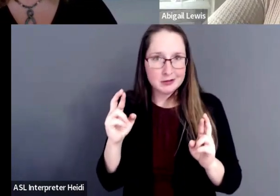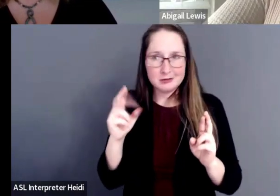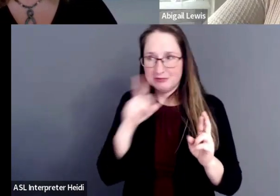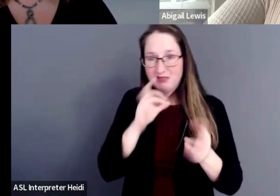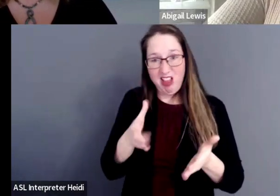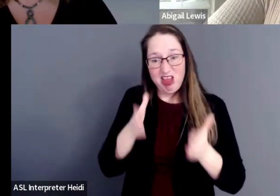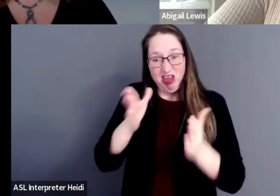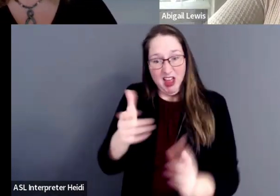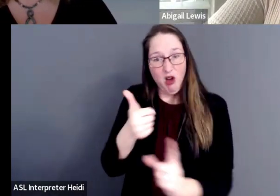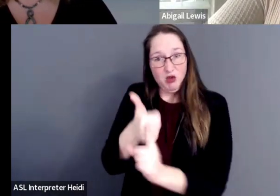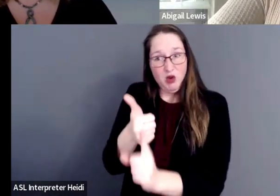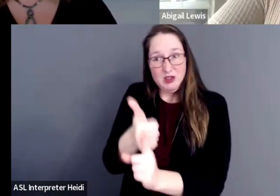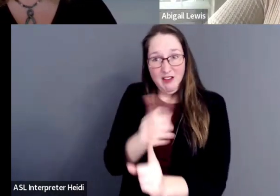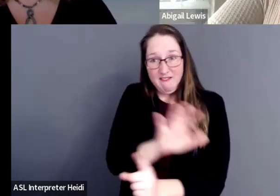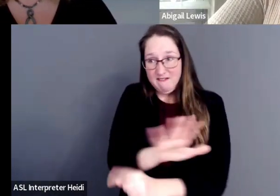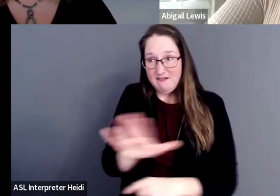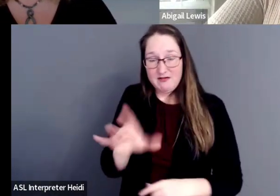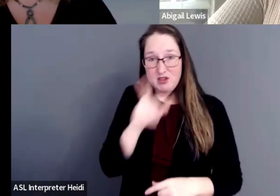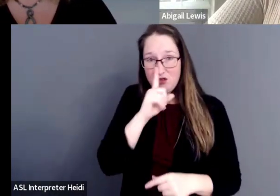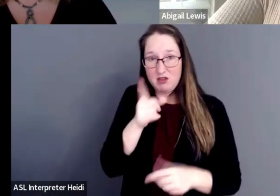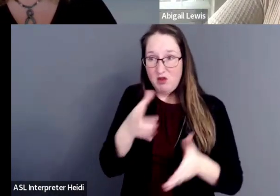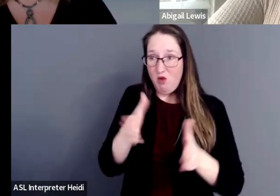themselves more